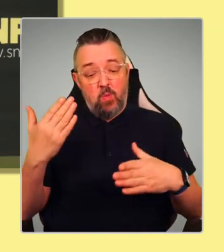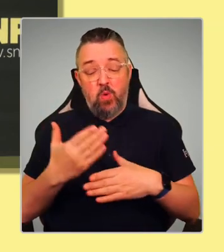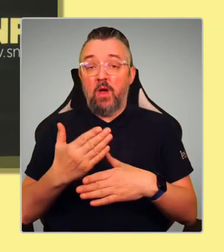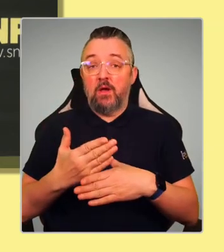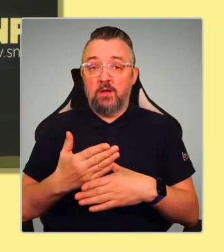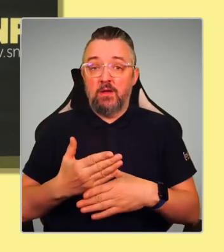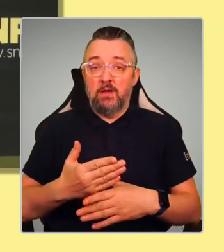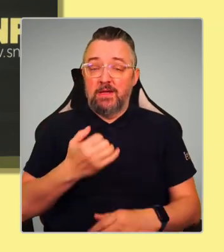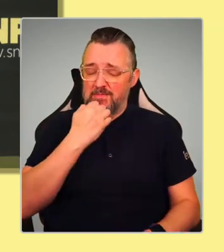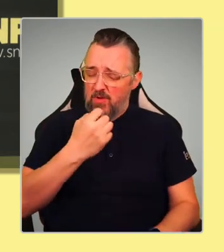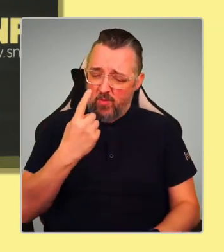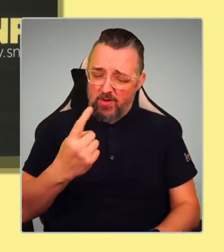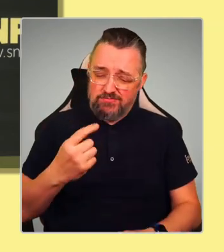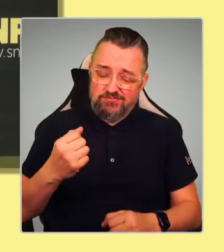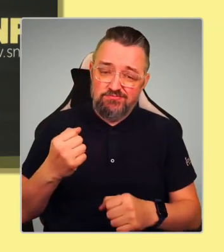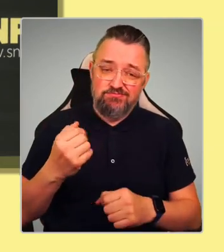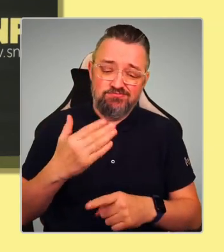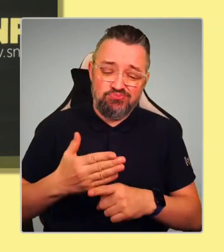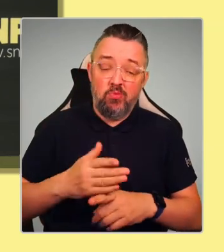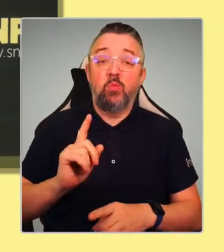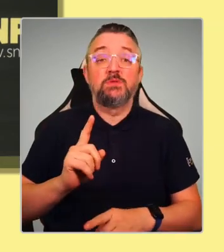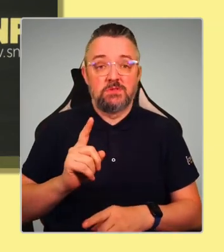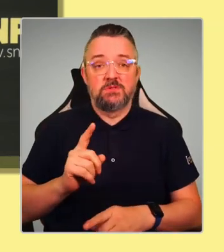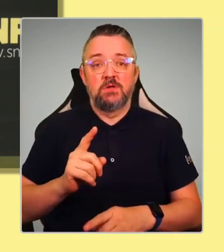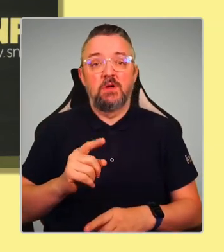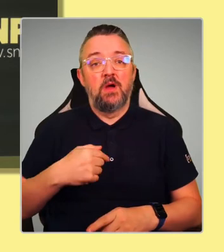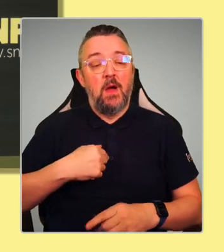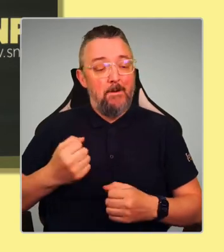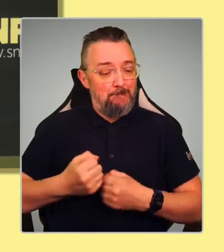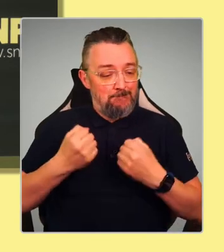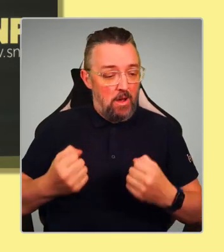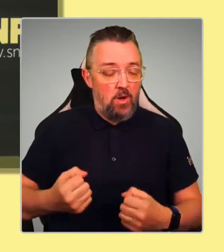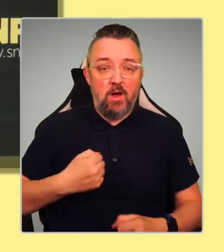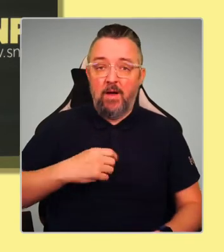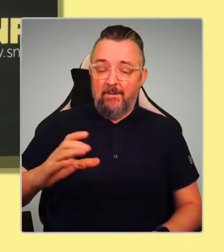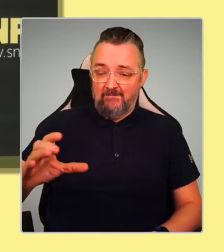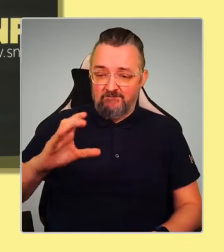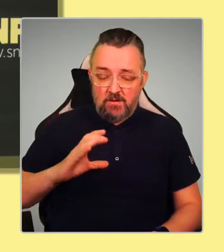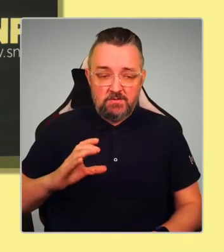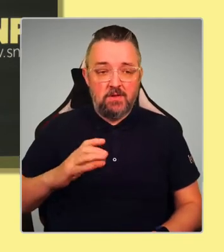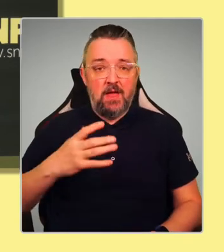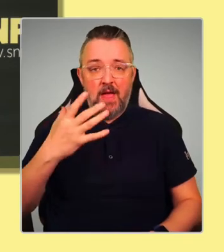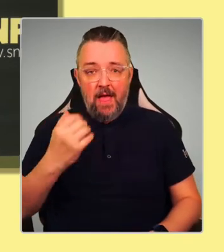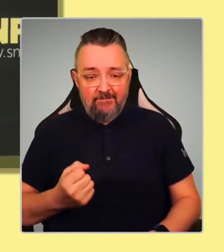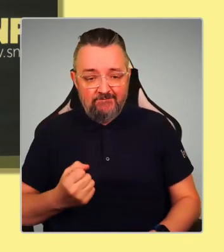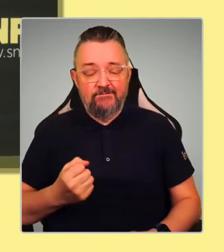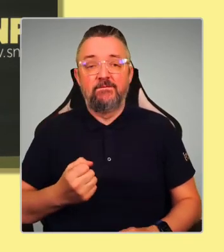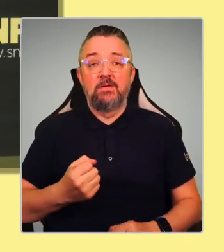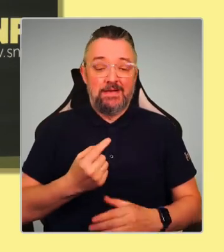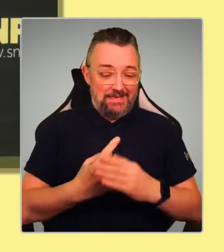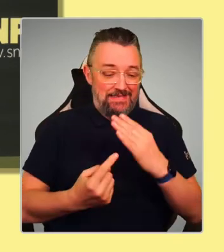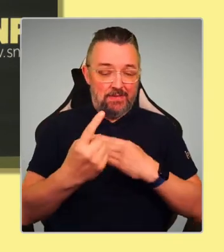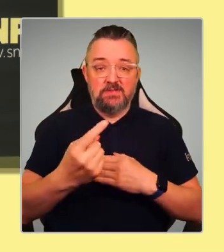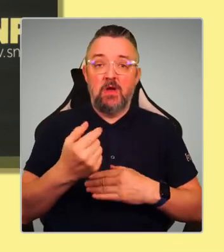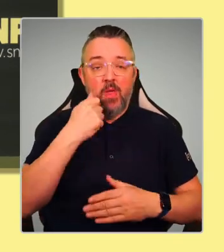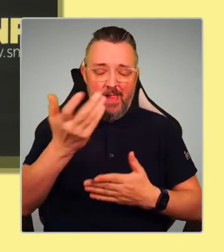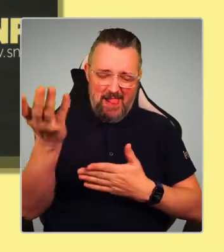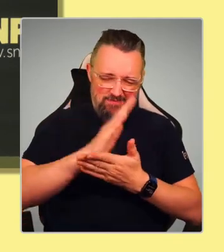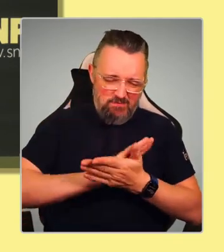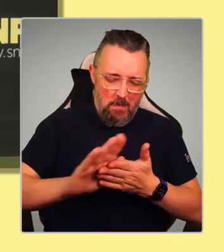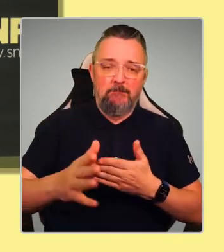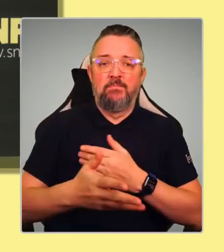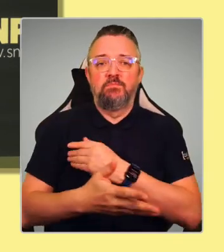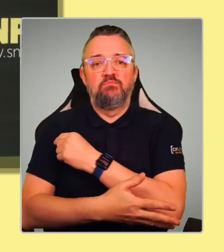within our power, with all the funding we have, with all the levers at our disposal, to end poverty, and to fight